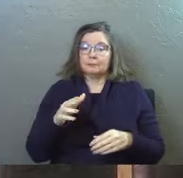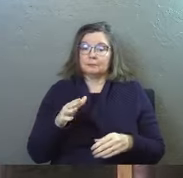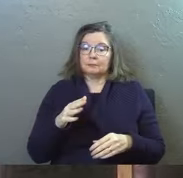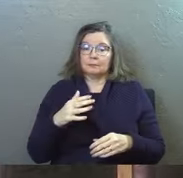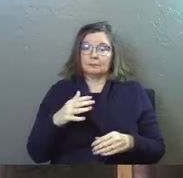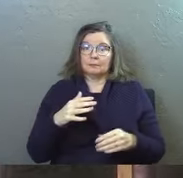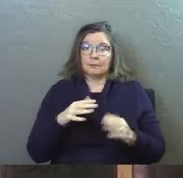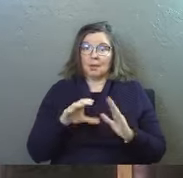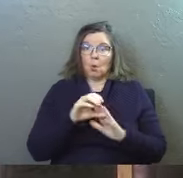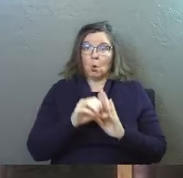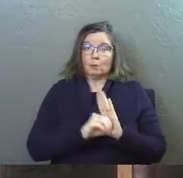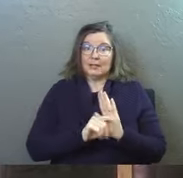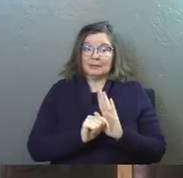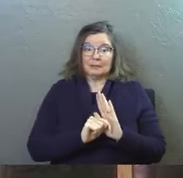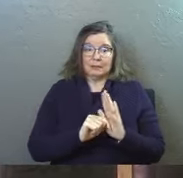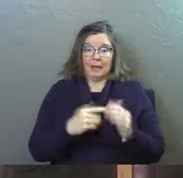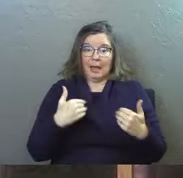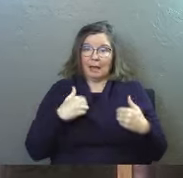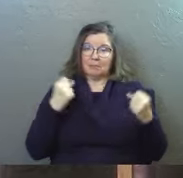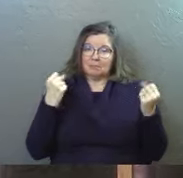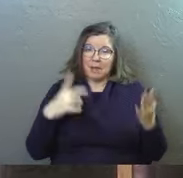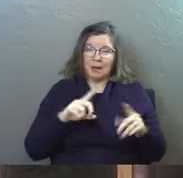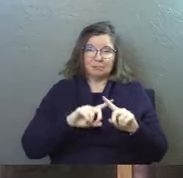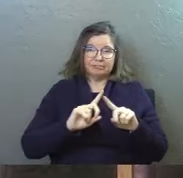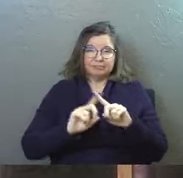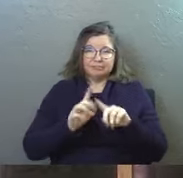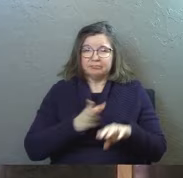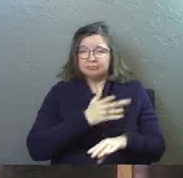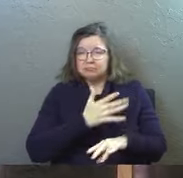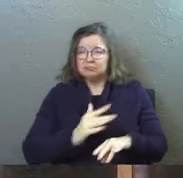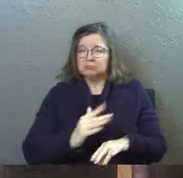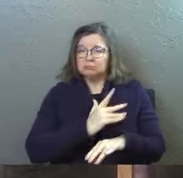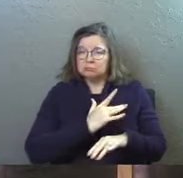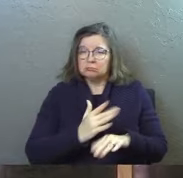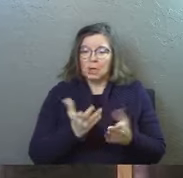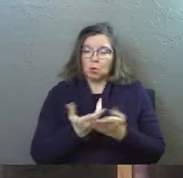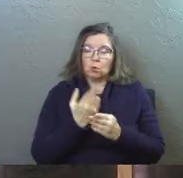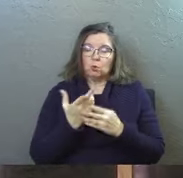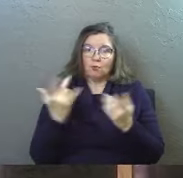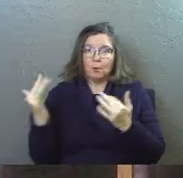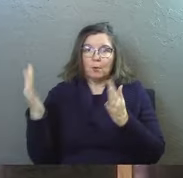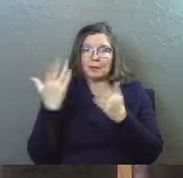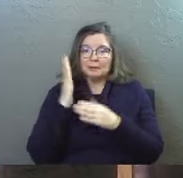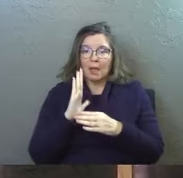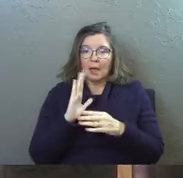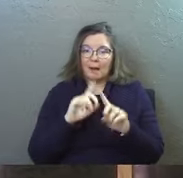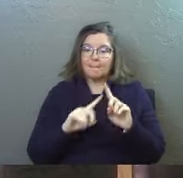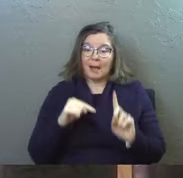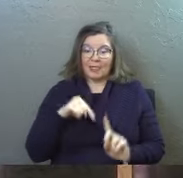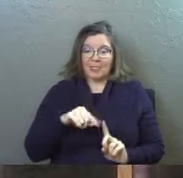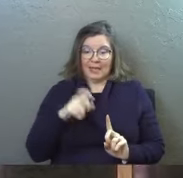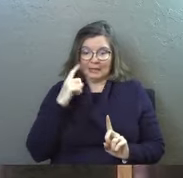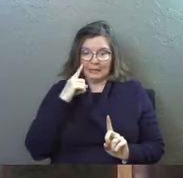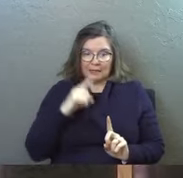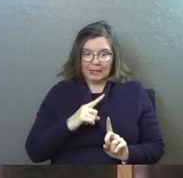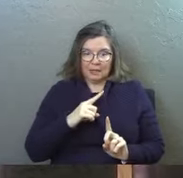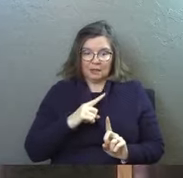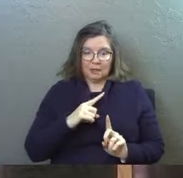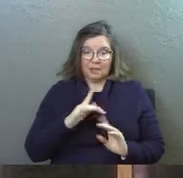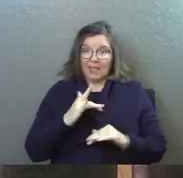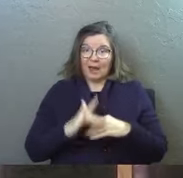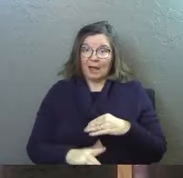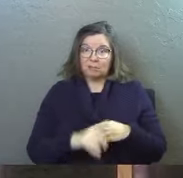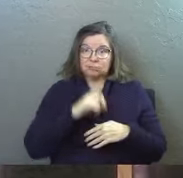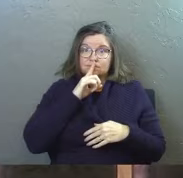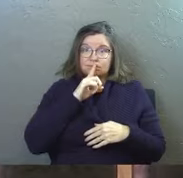instruments are all over the book of Psalms and used in praising God in a congregation but they take that absence